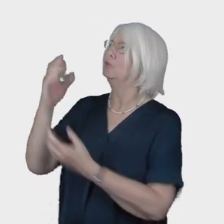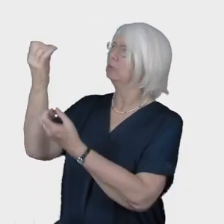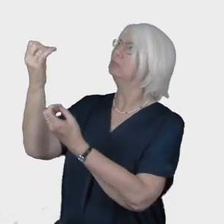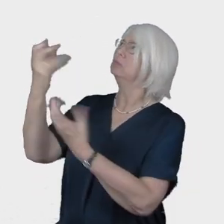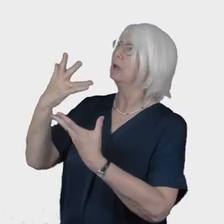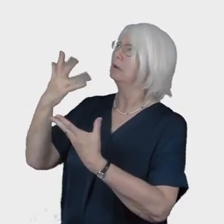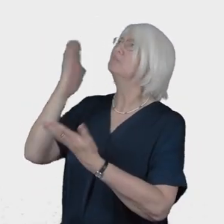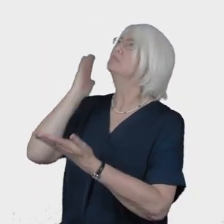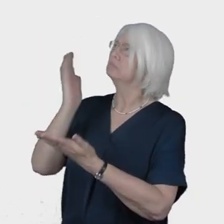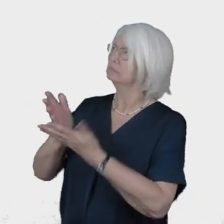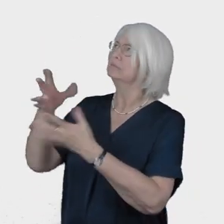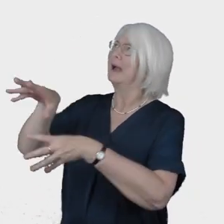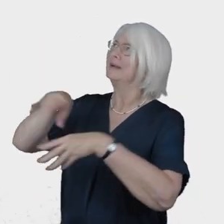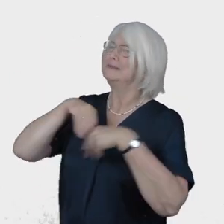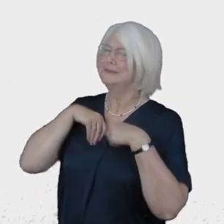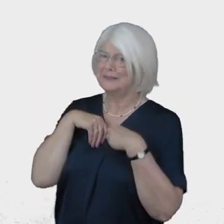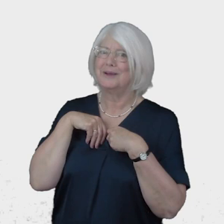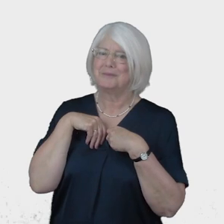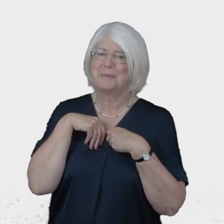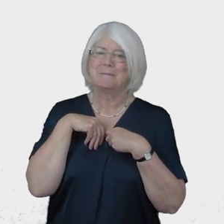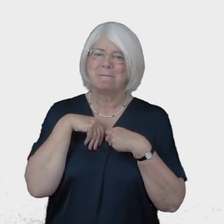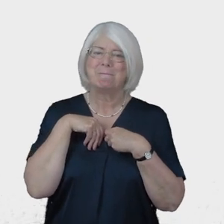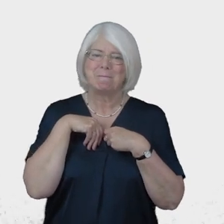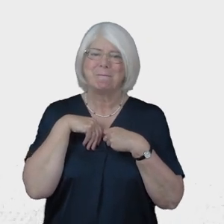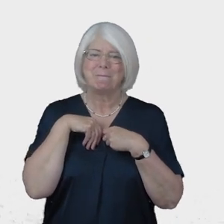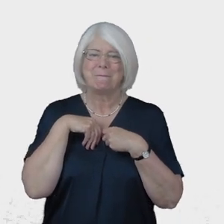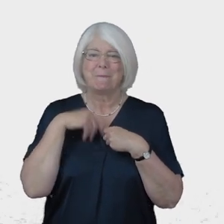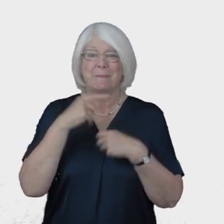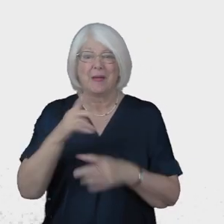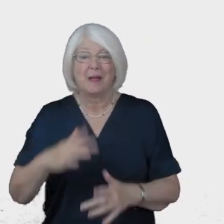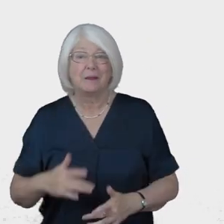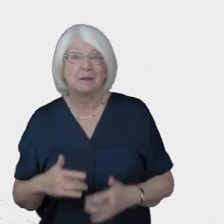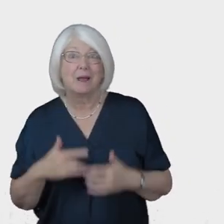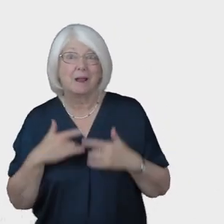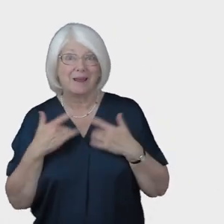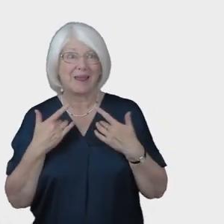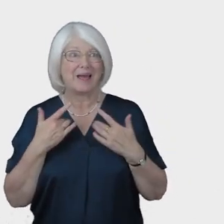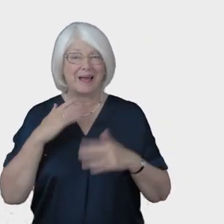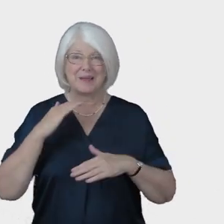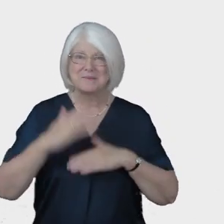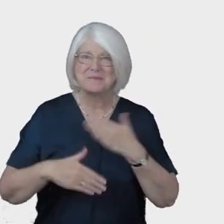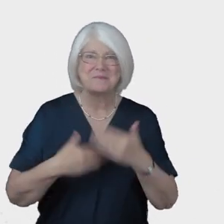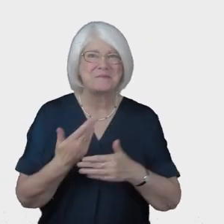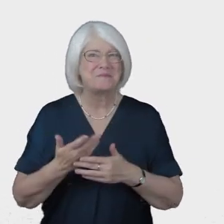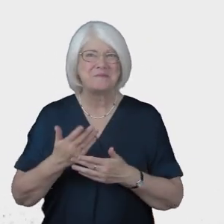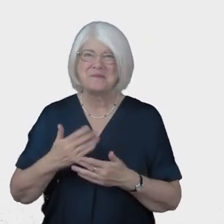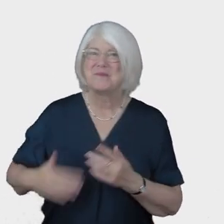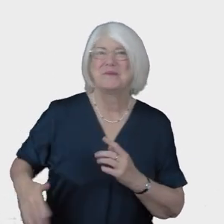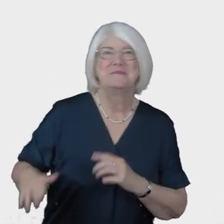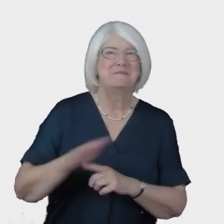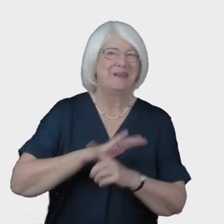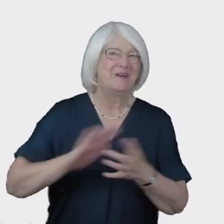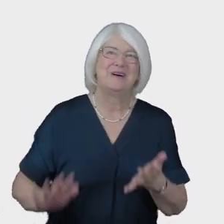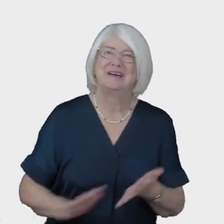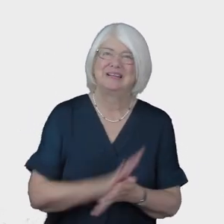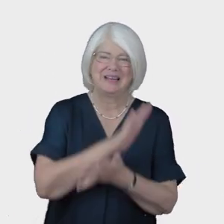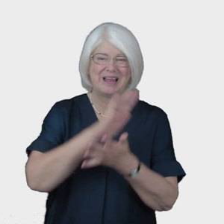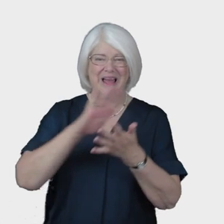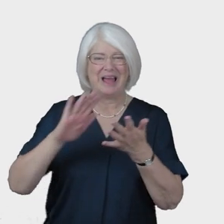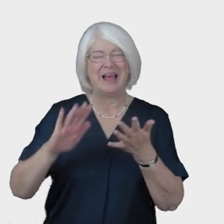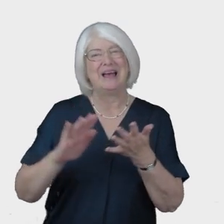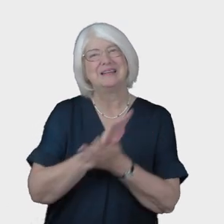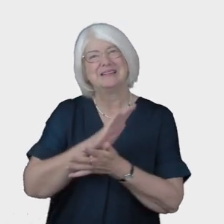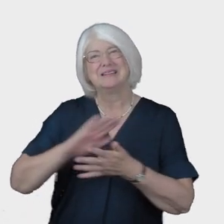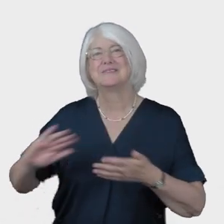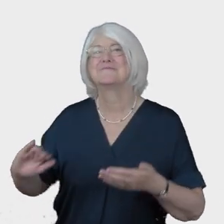stay as his blood and our hearts will be our